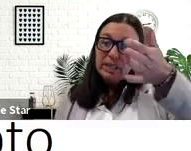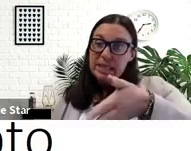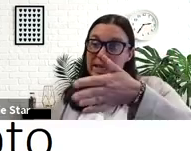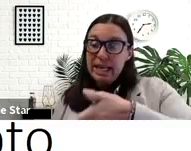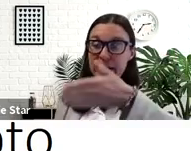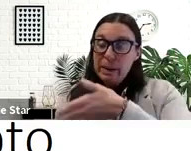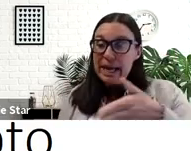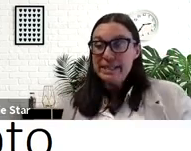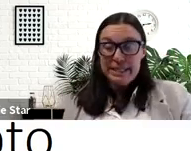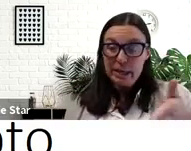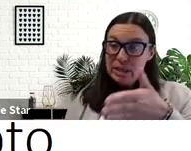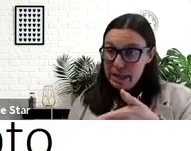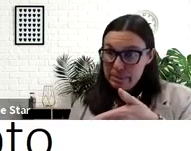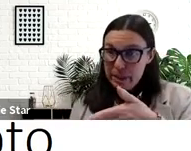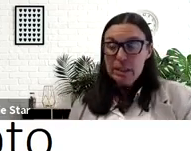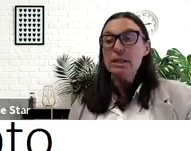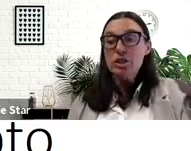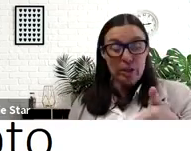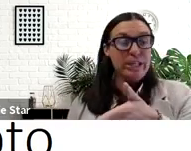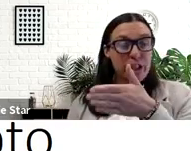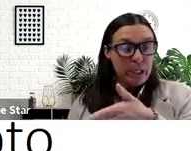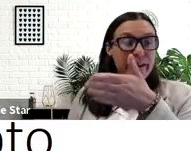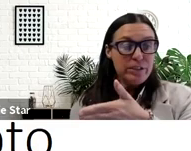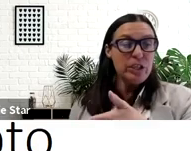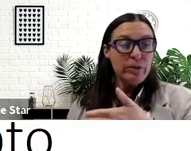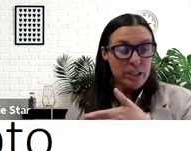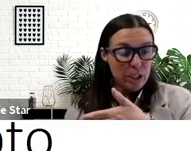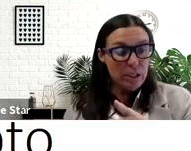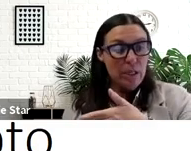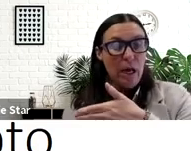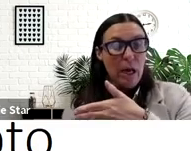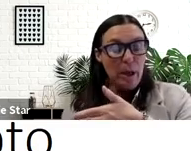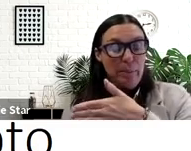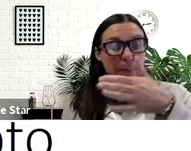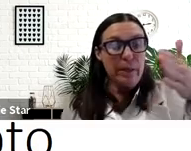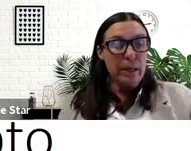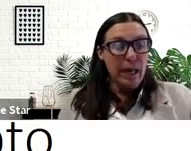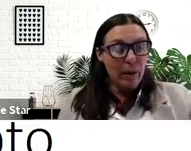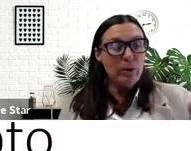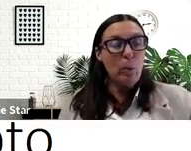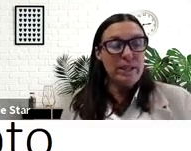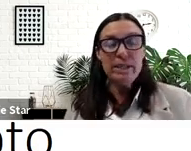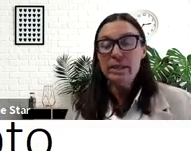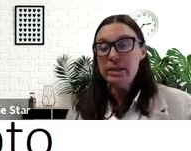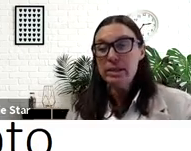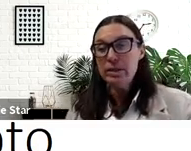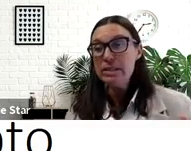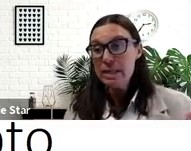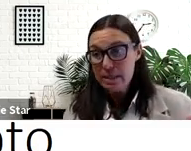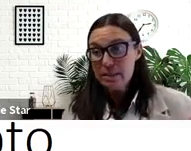thus families had title passed down to them, generation after generation. However, once